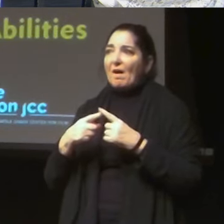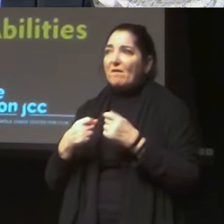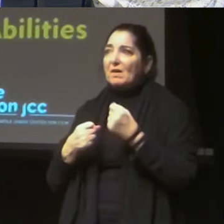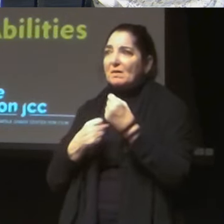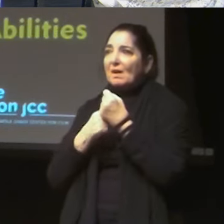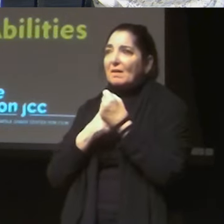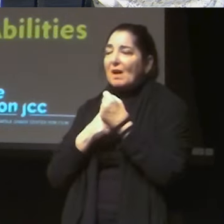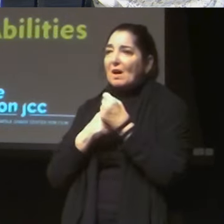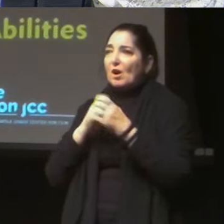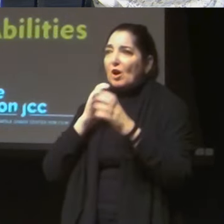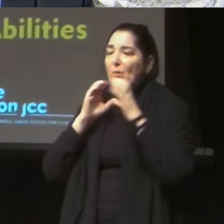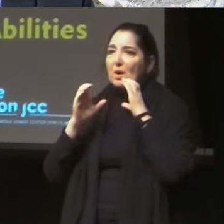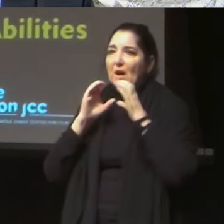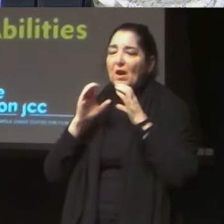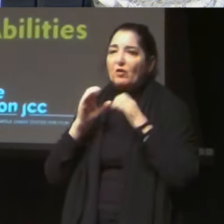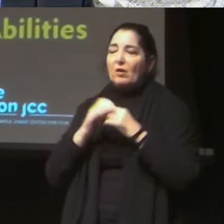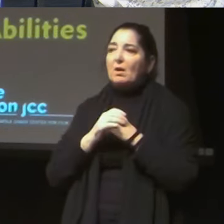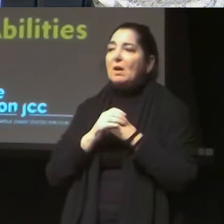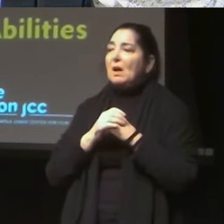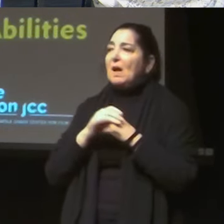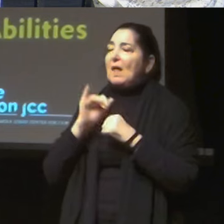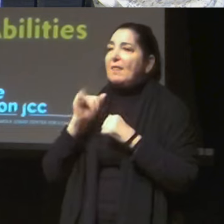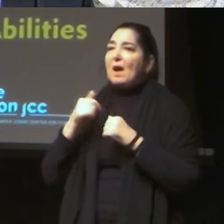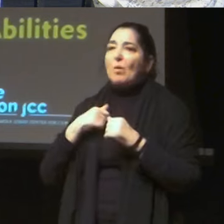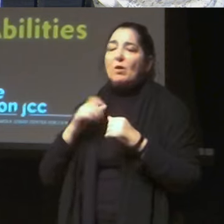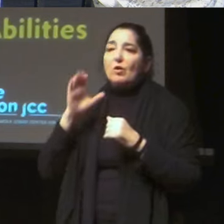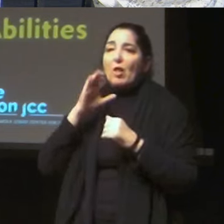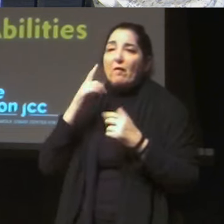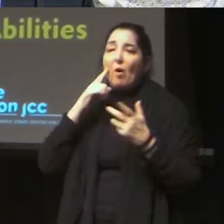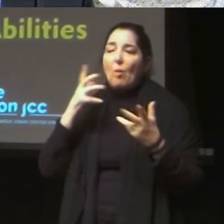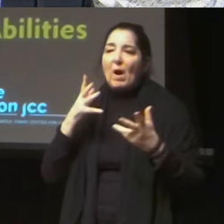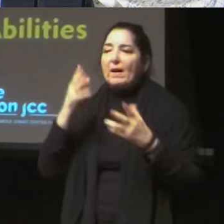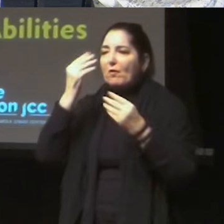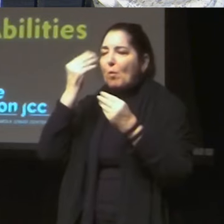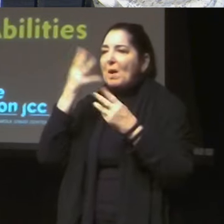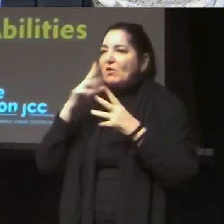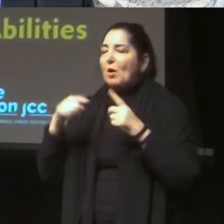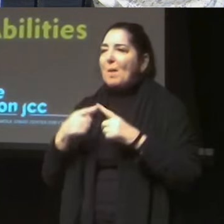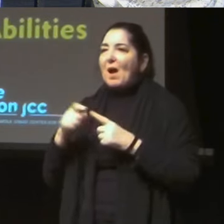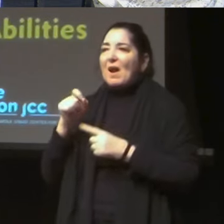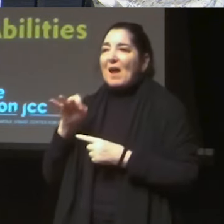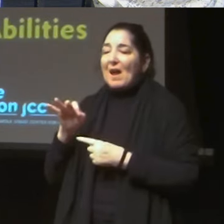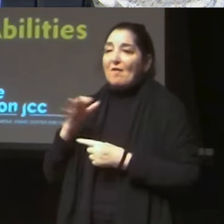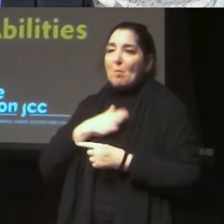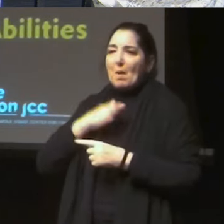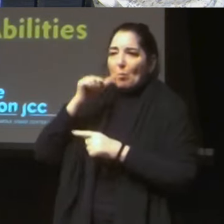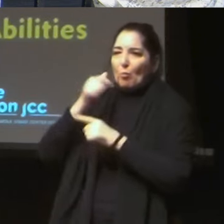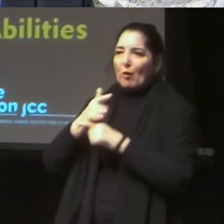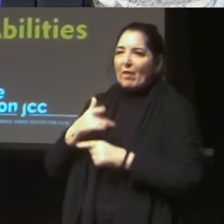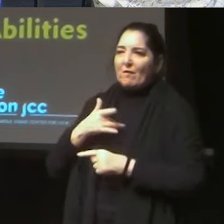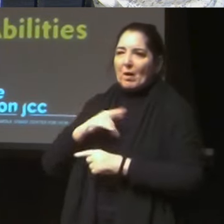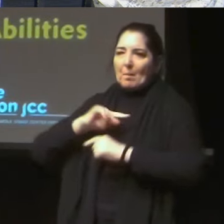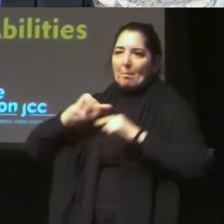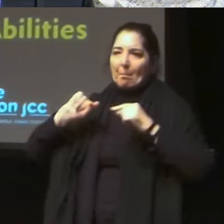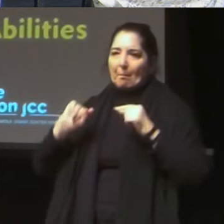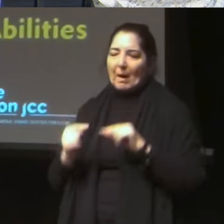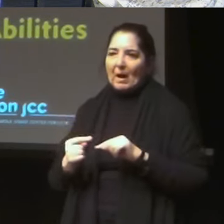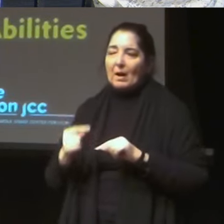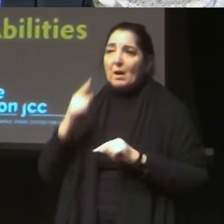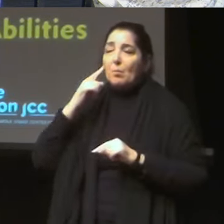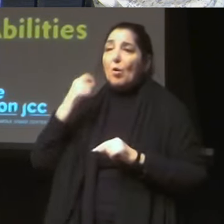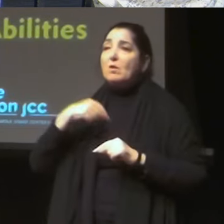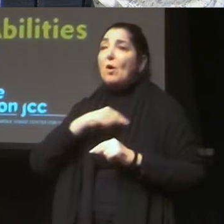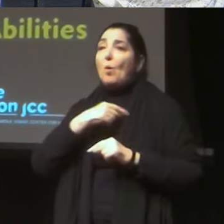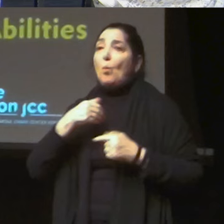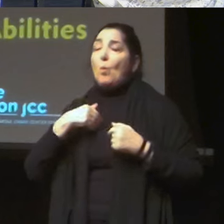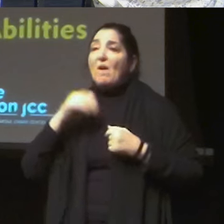is autistic, um, and has, um, congestive heart failure. And so he's in a predicament